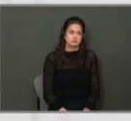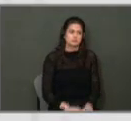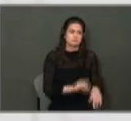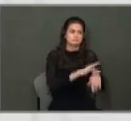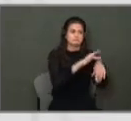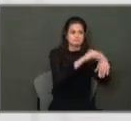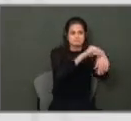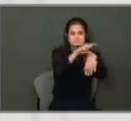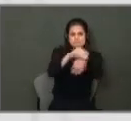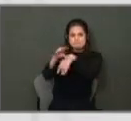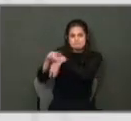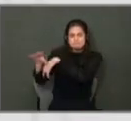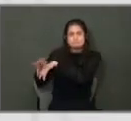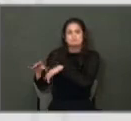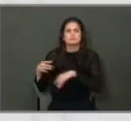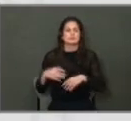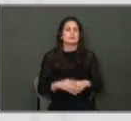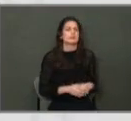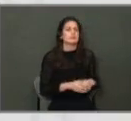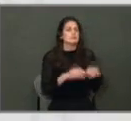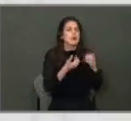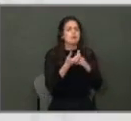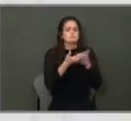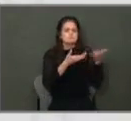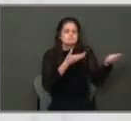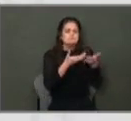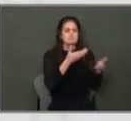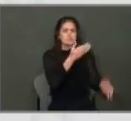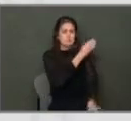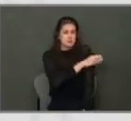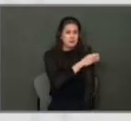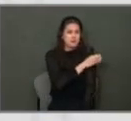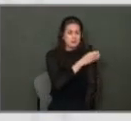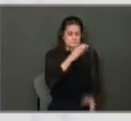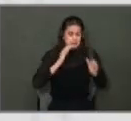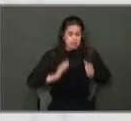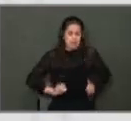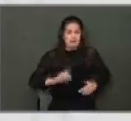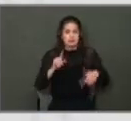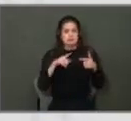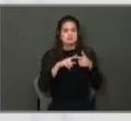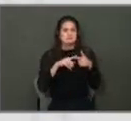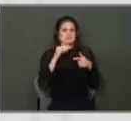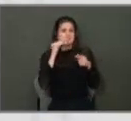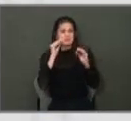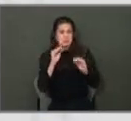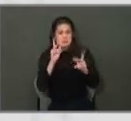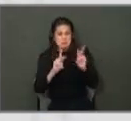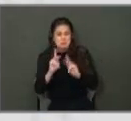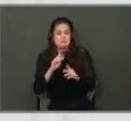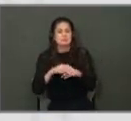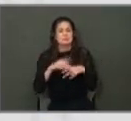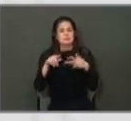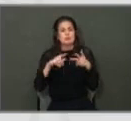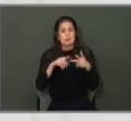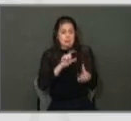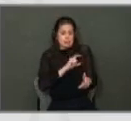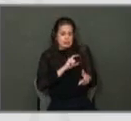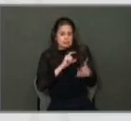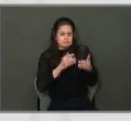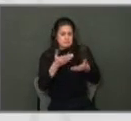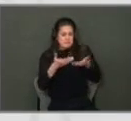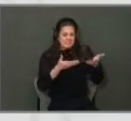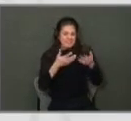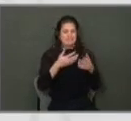Human services and how we deal with clients and the homelessness. The police department and how they deal with mental health calls.